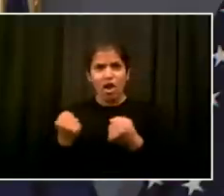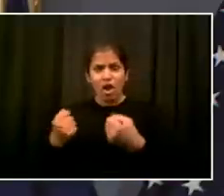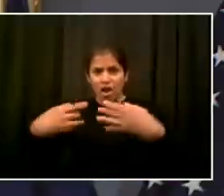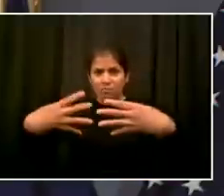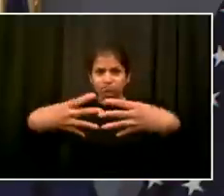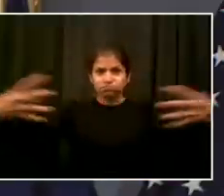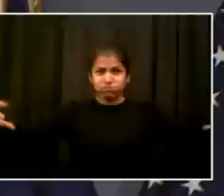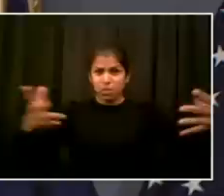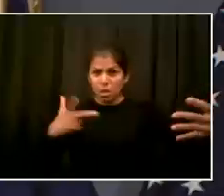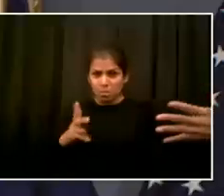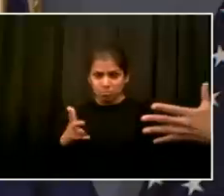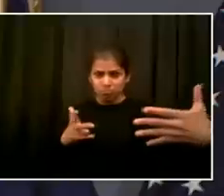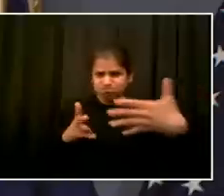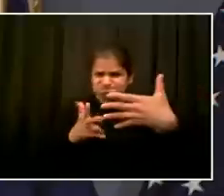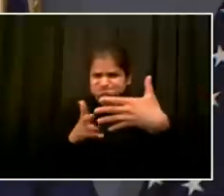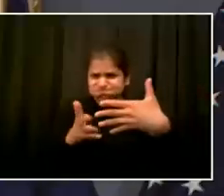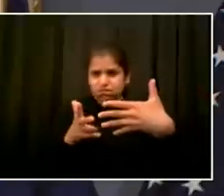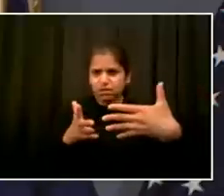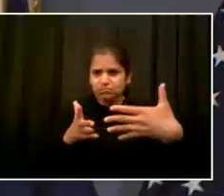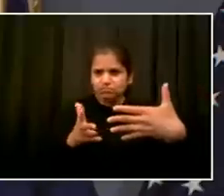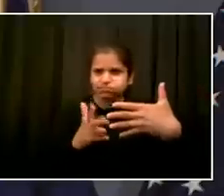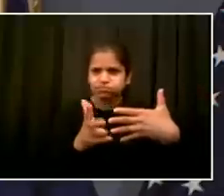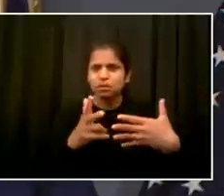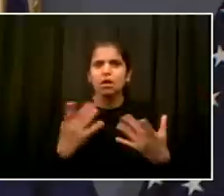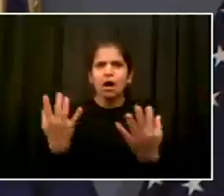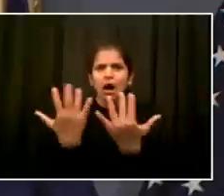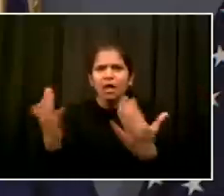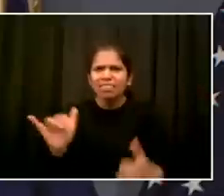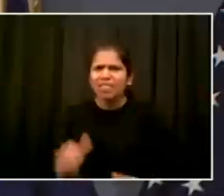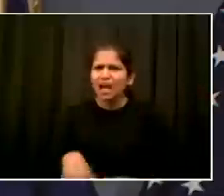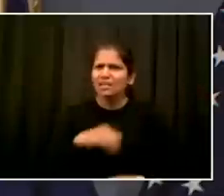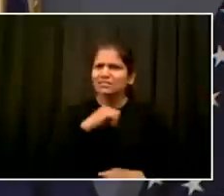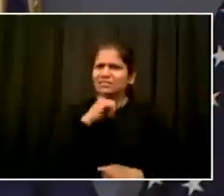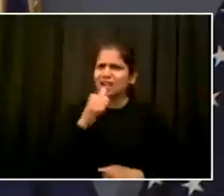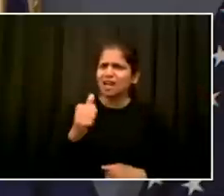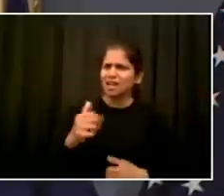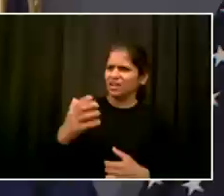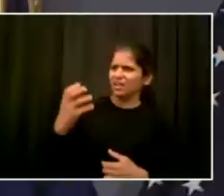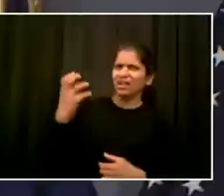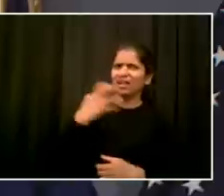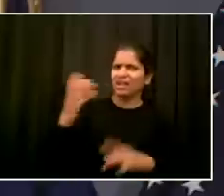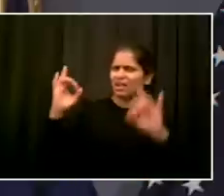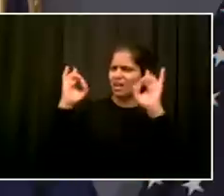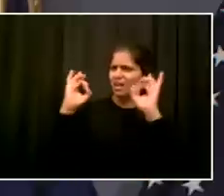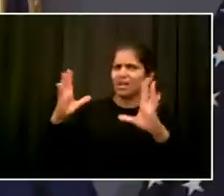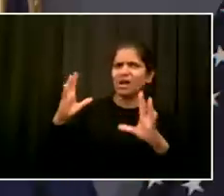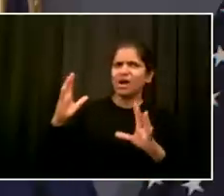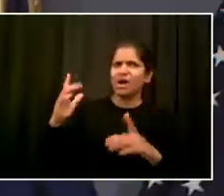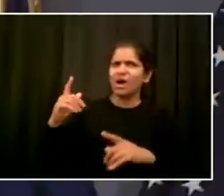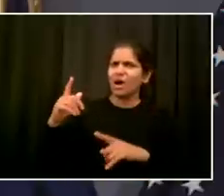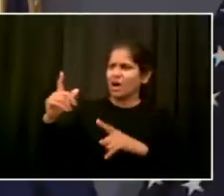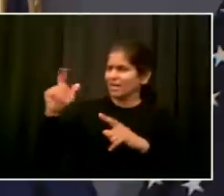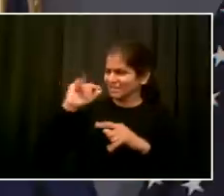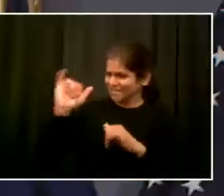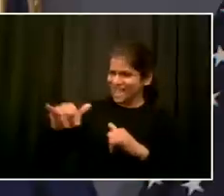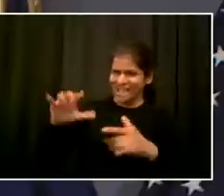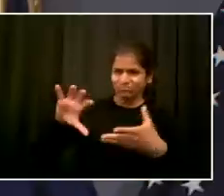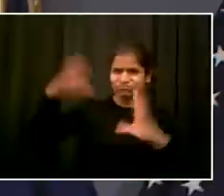We see video of an officer pulling down the mask of a young man whose arms are up so he can pepper spray him.